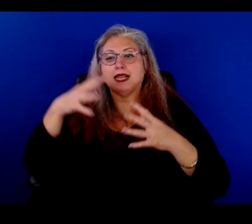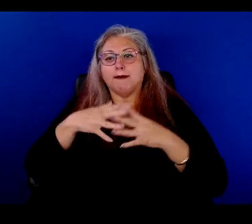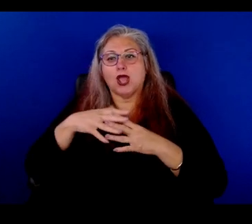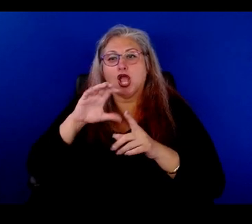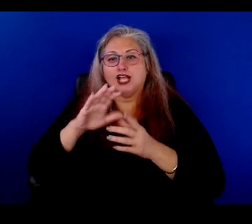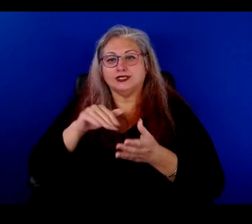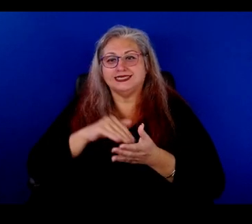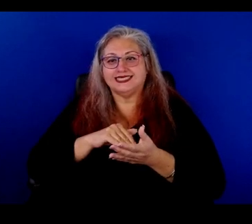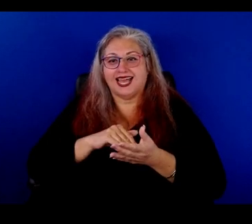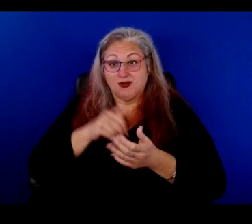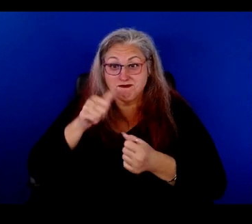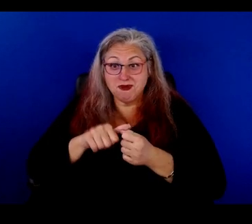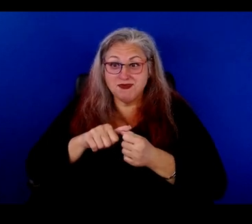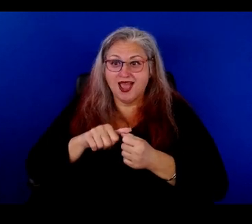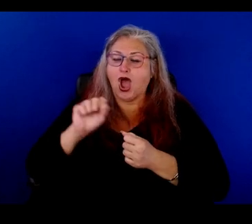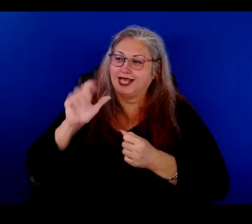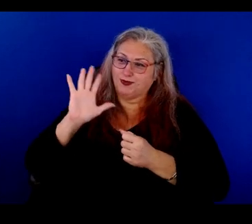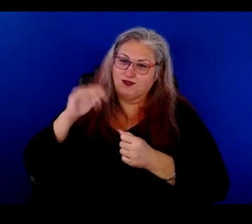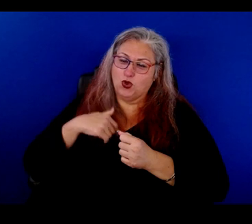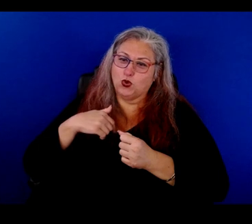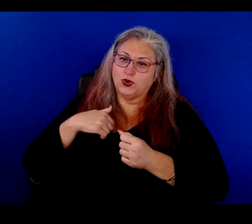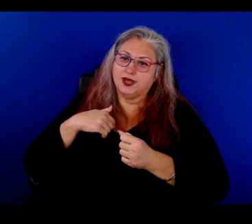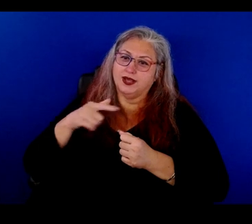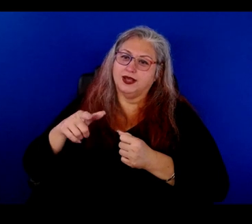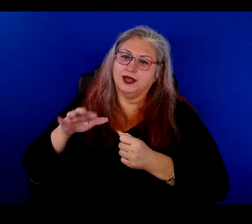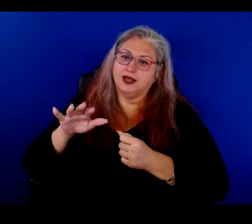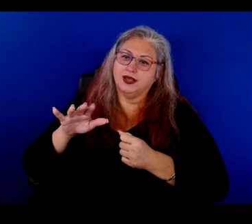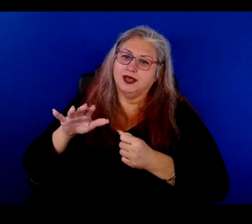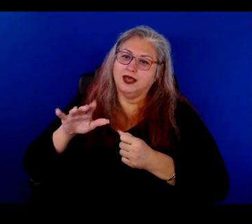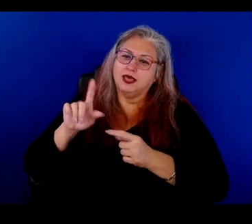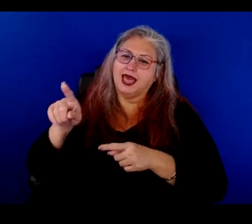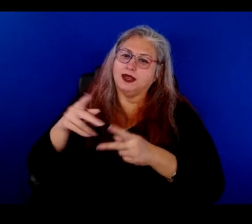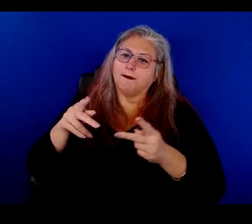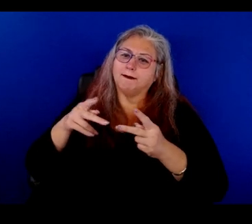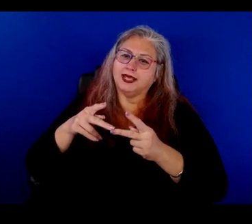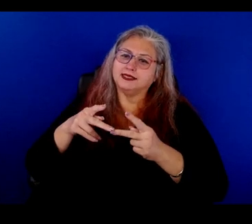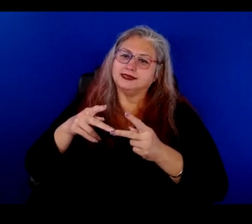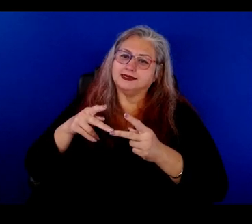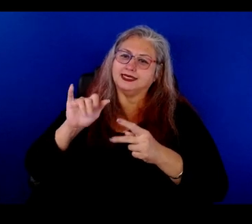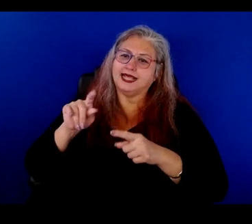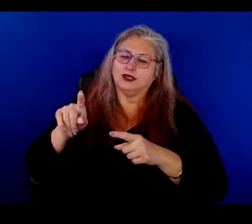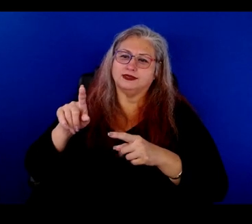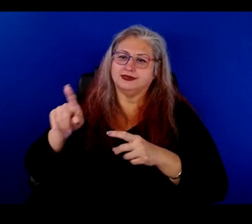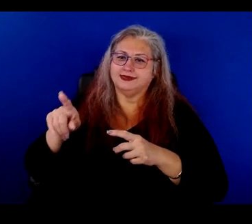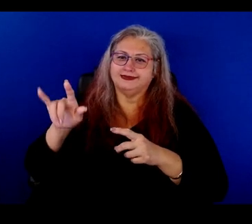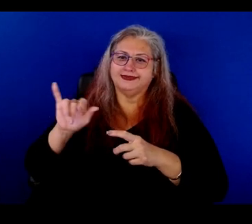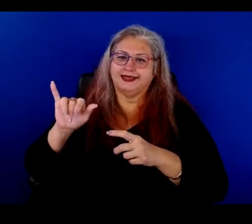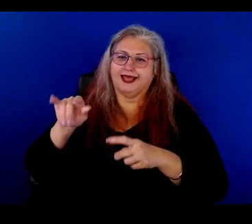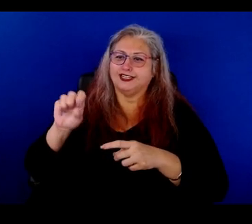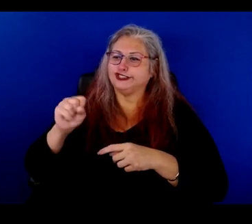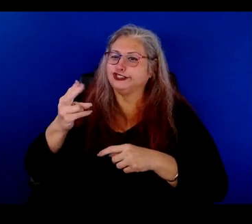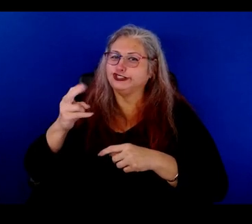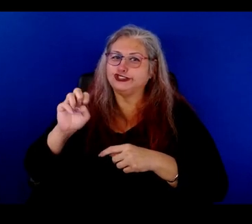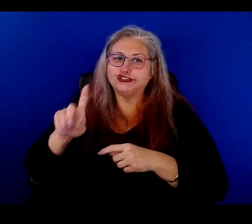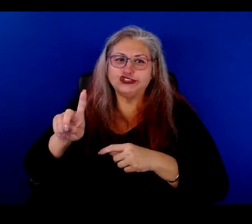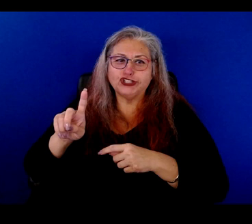And remember, yeah, we used to, it used to be a place that was not a building, it was kind of like a shed. It was